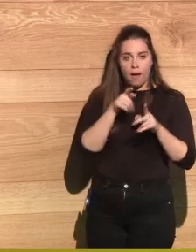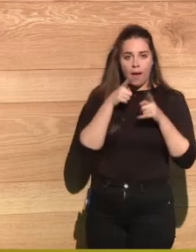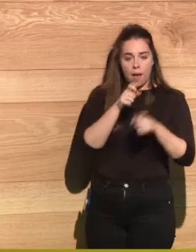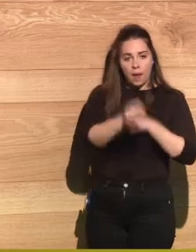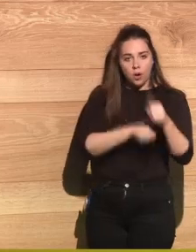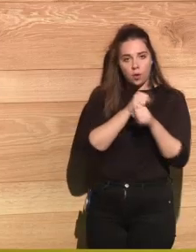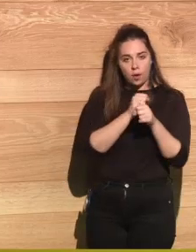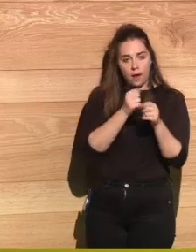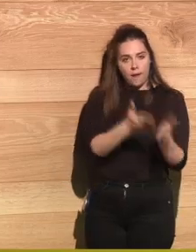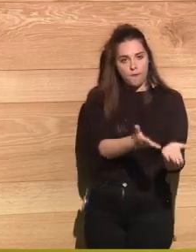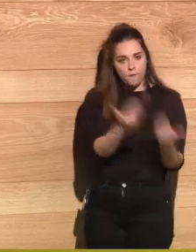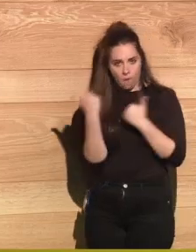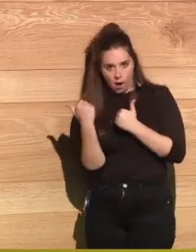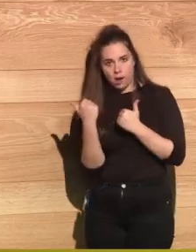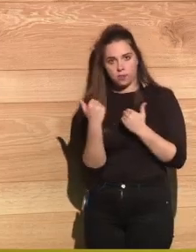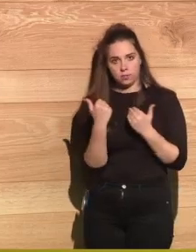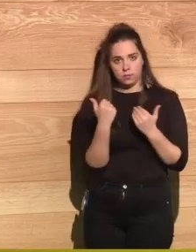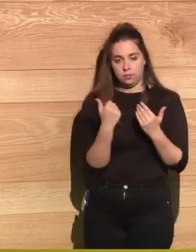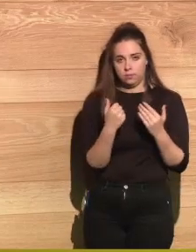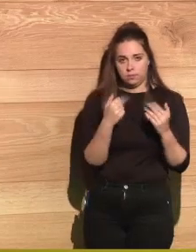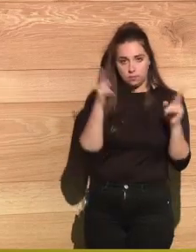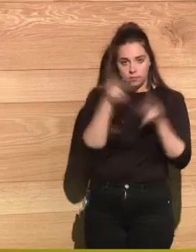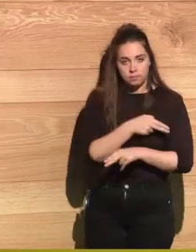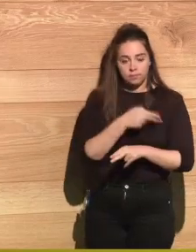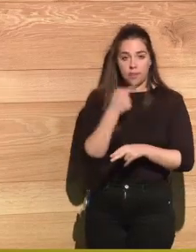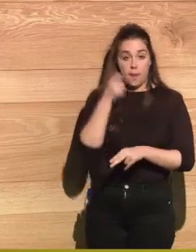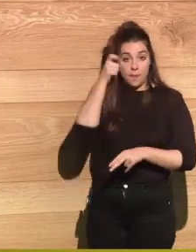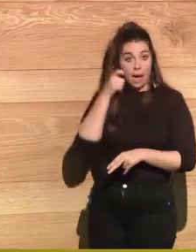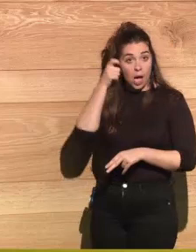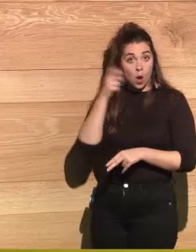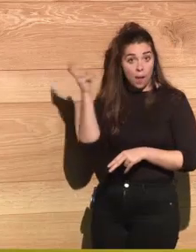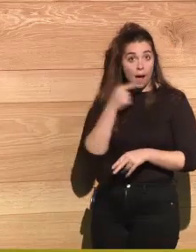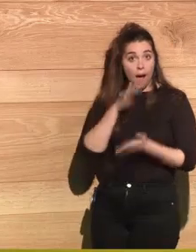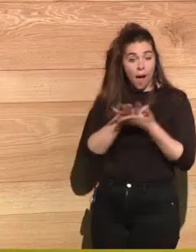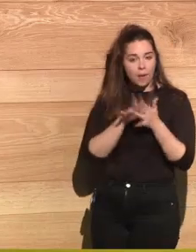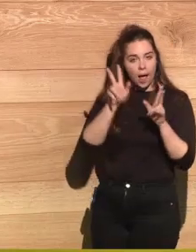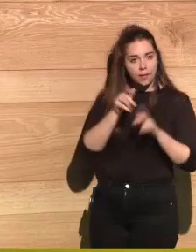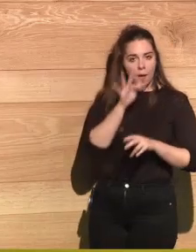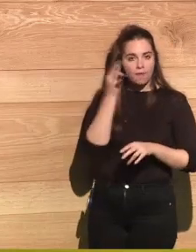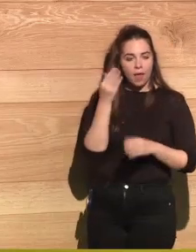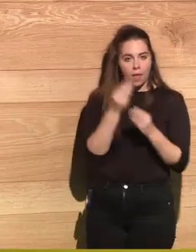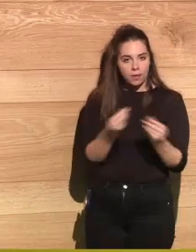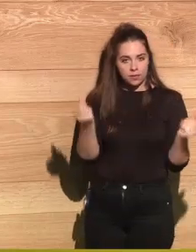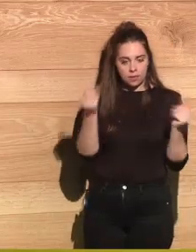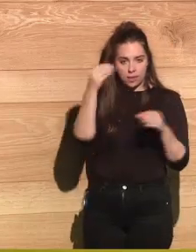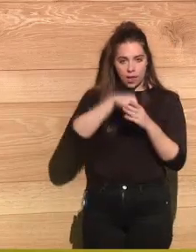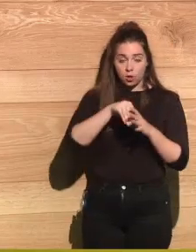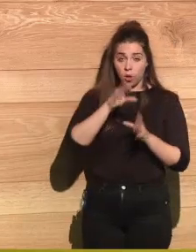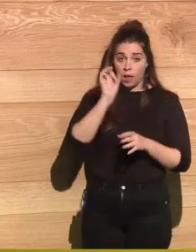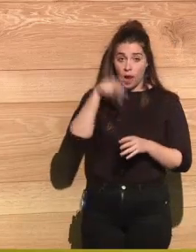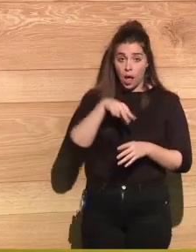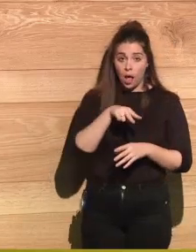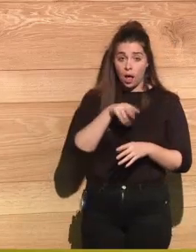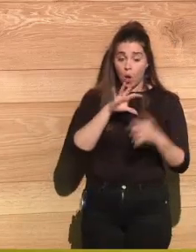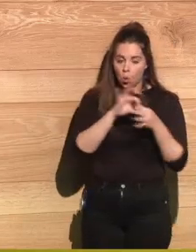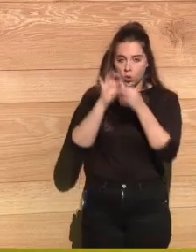you know, the nations. You know, the fact that France